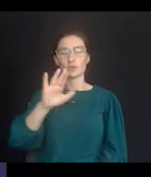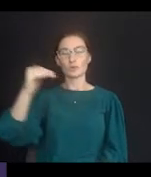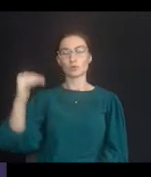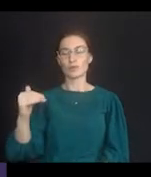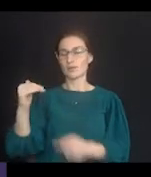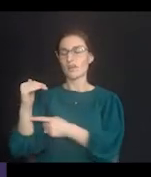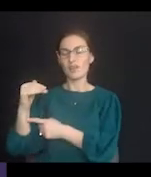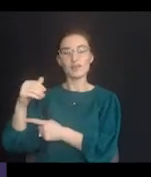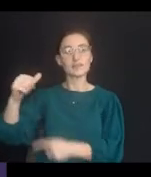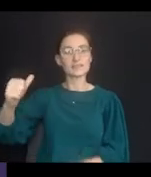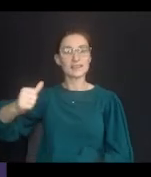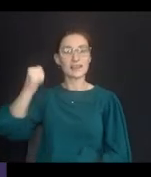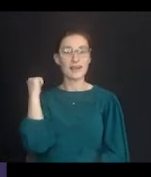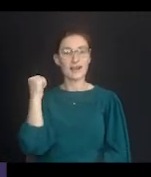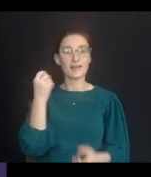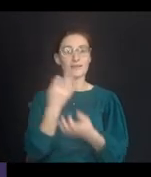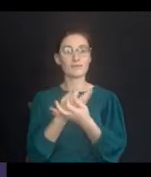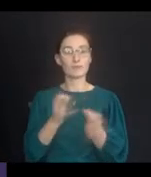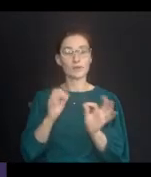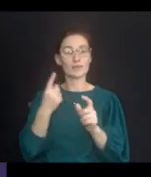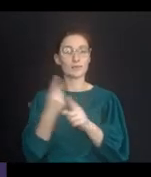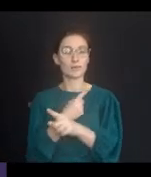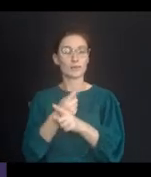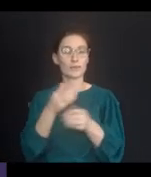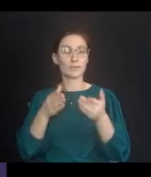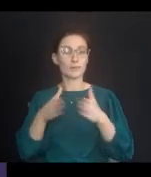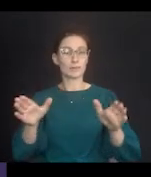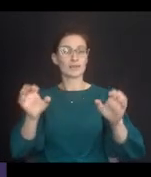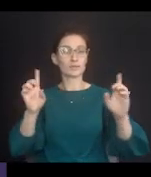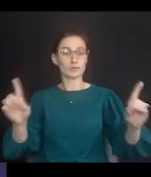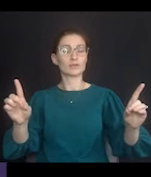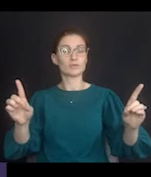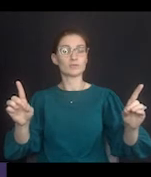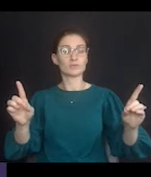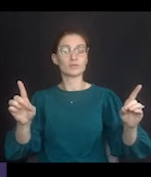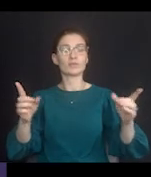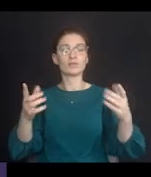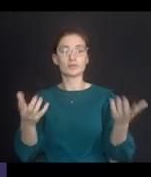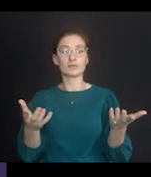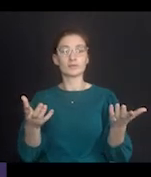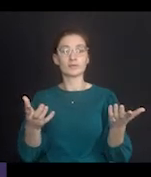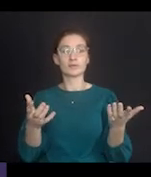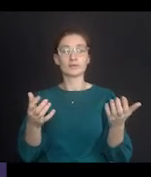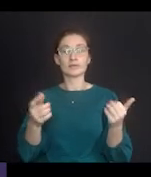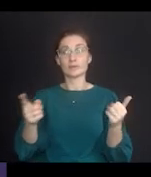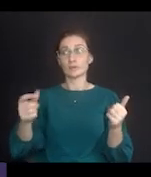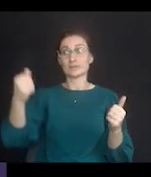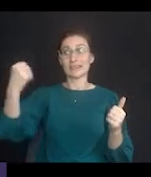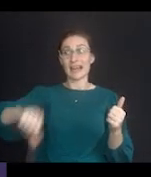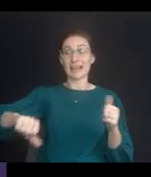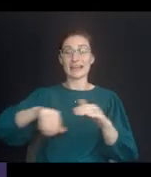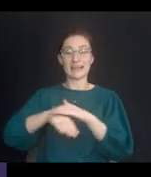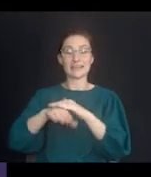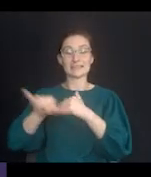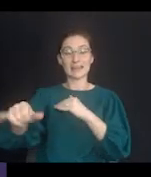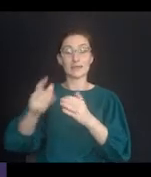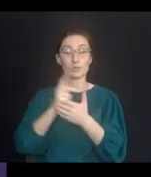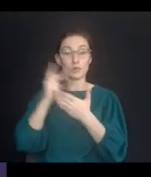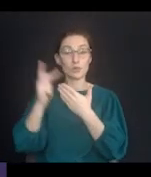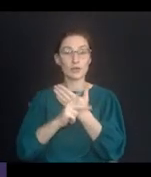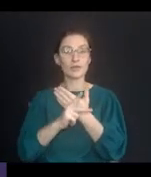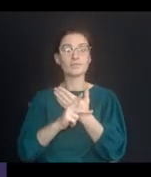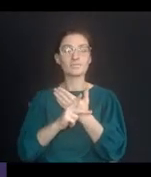feel like your child is being denied a free and appropriate public education as a result of being denied access to these